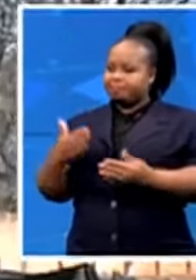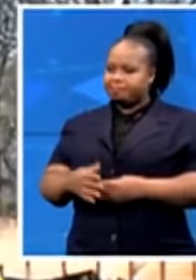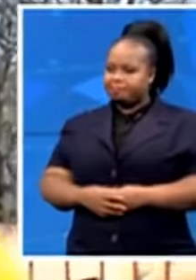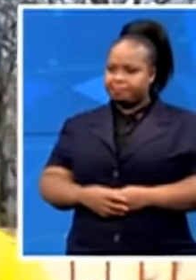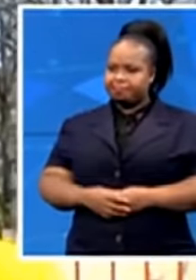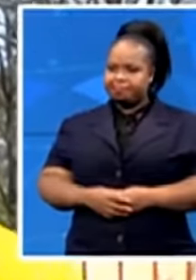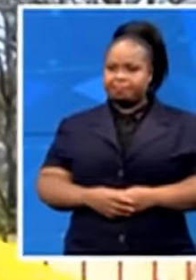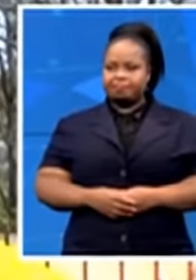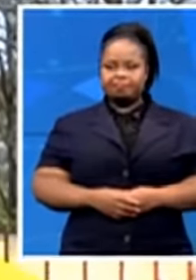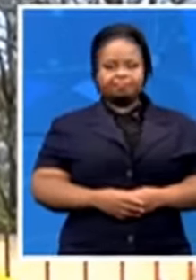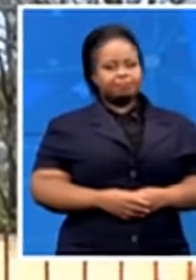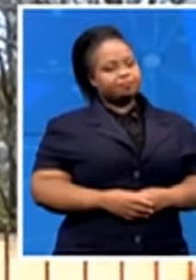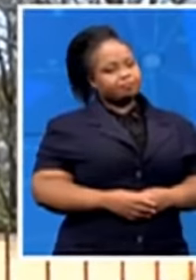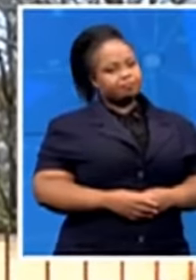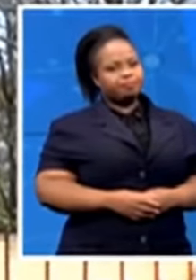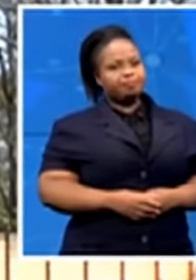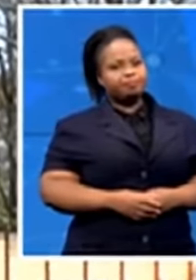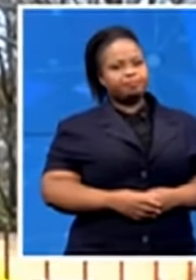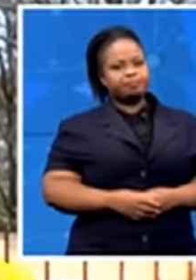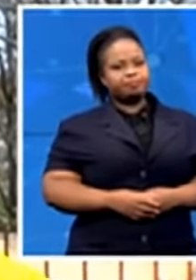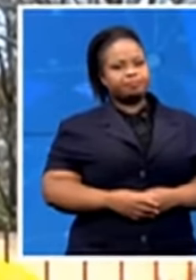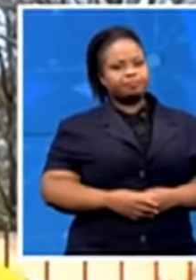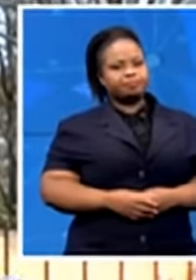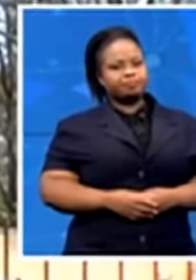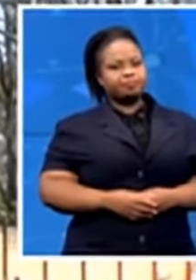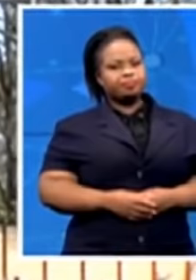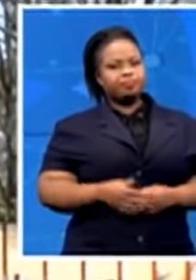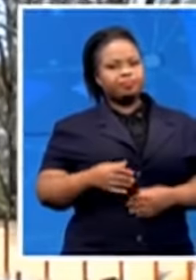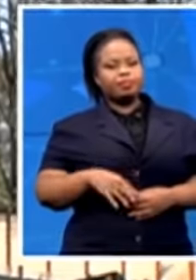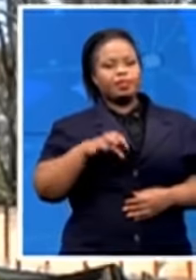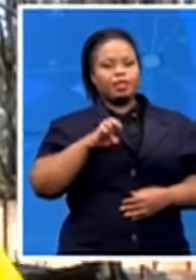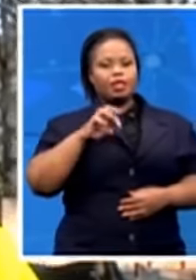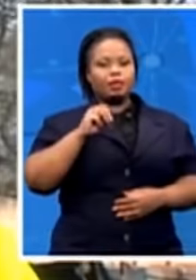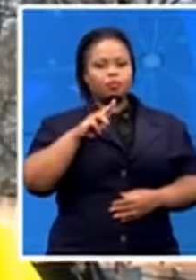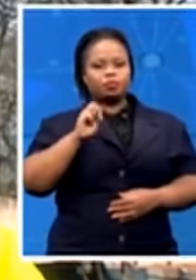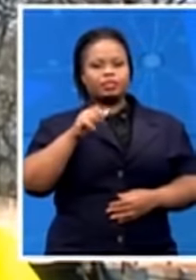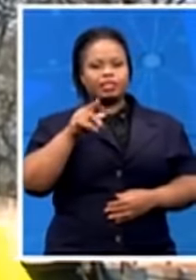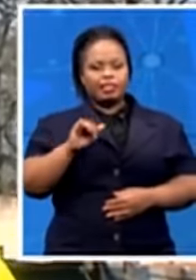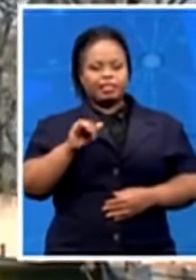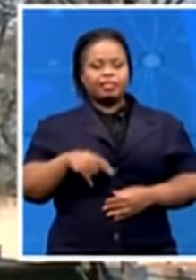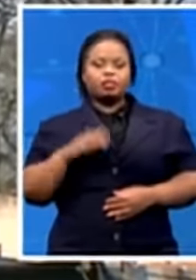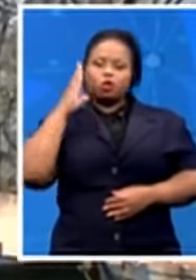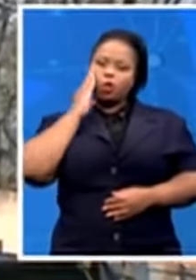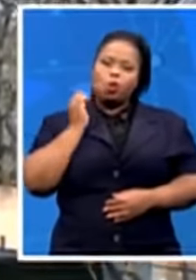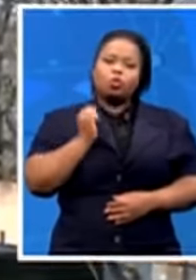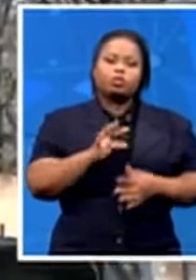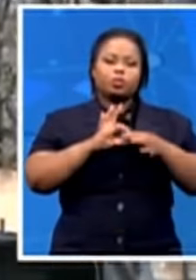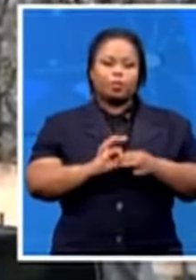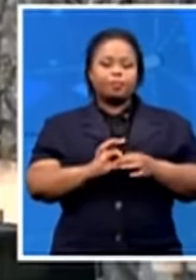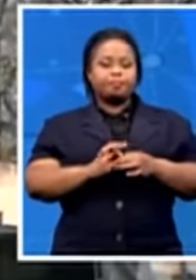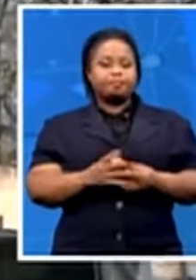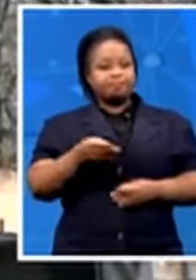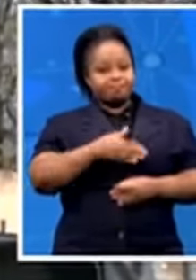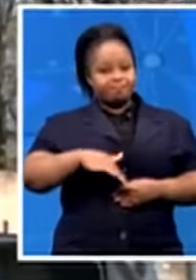All right, the manager here at Emiseni, please, for the old people, and I can tell you that